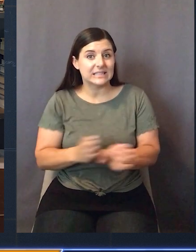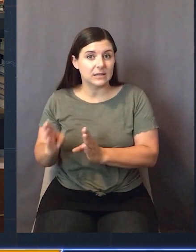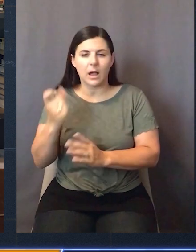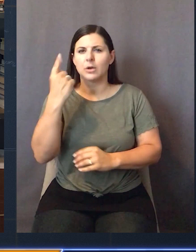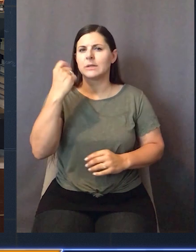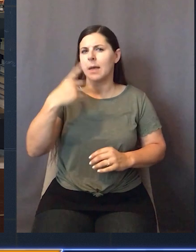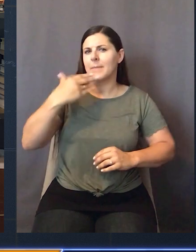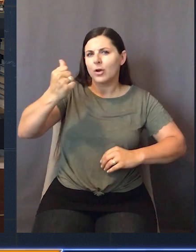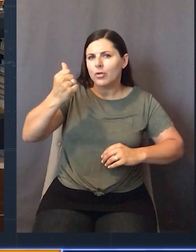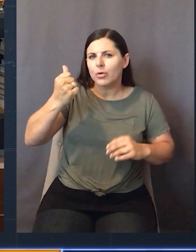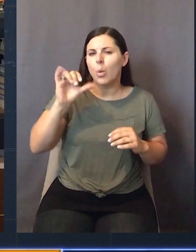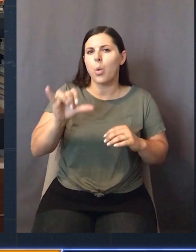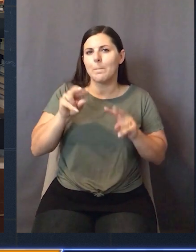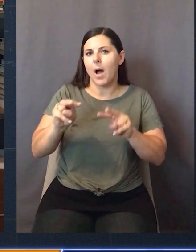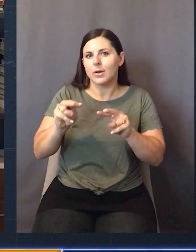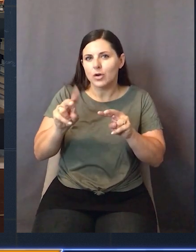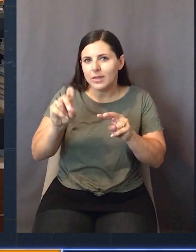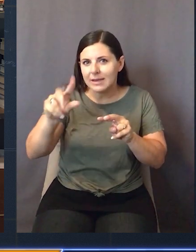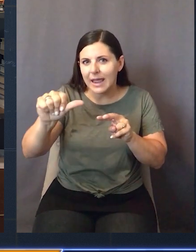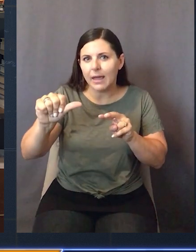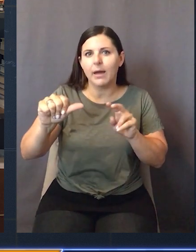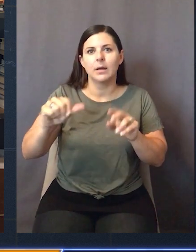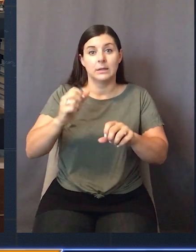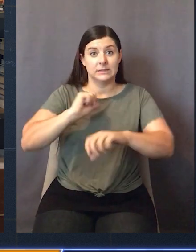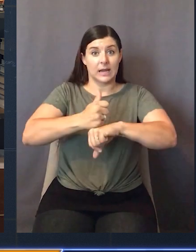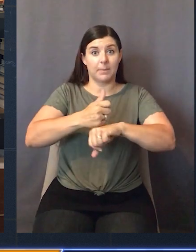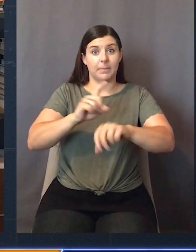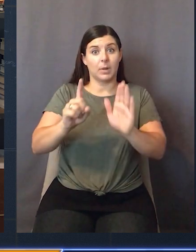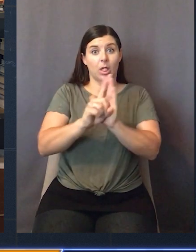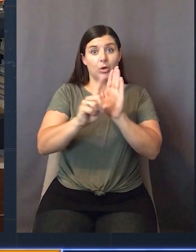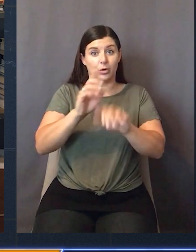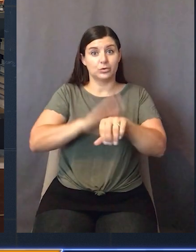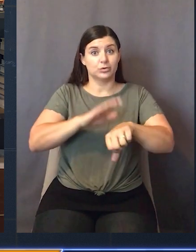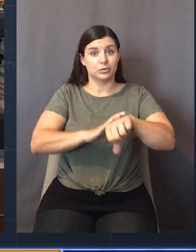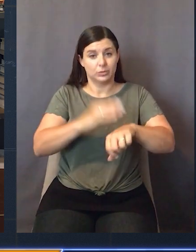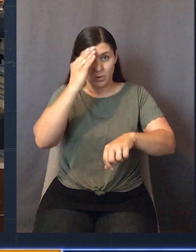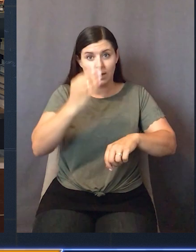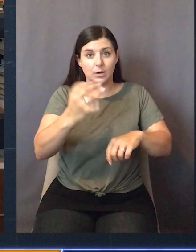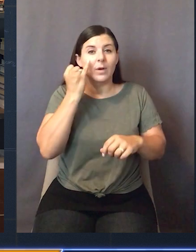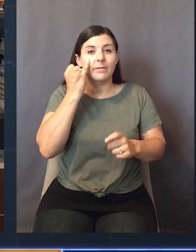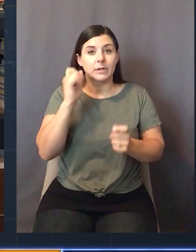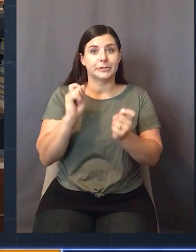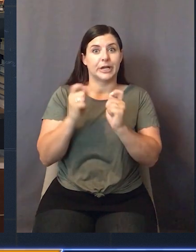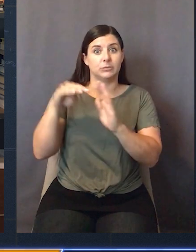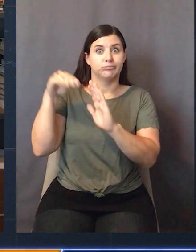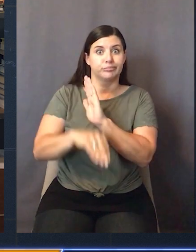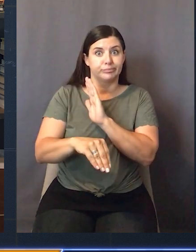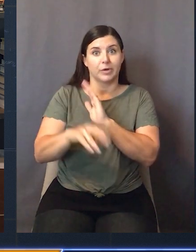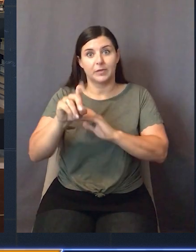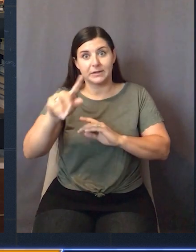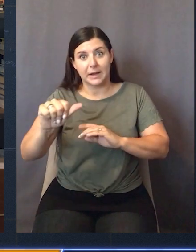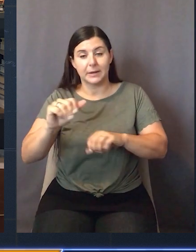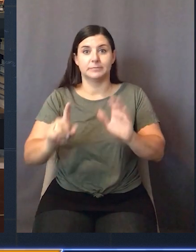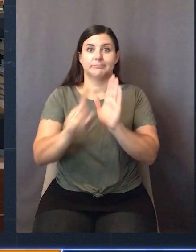a better understanding of the quality of your data, you can monitor it over time, you can even set up alerts to make sure that you are aware of any changes for the